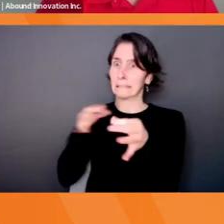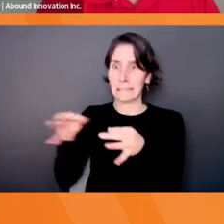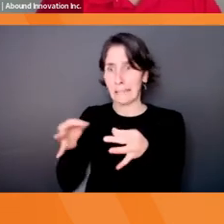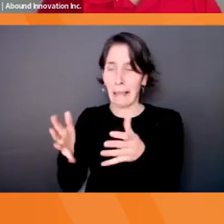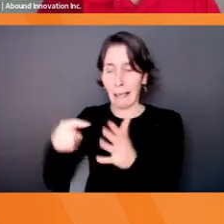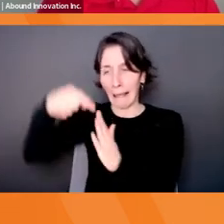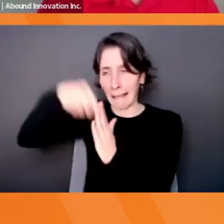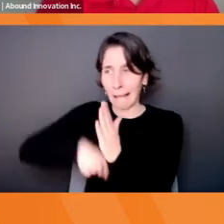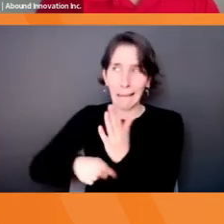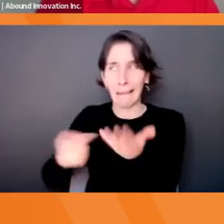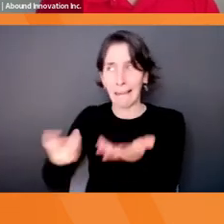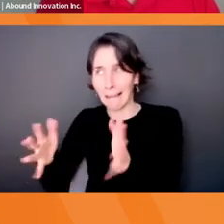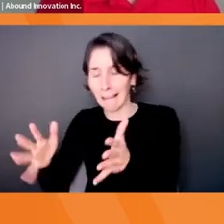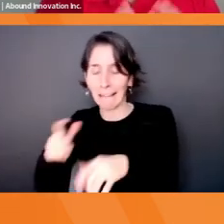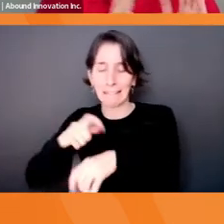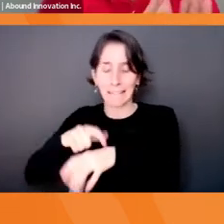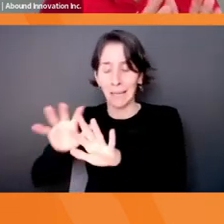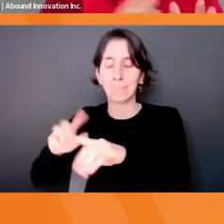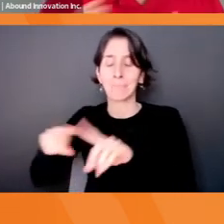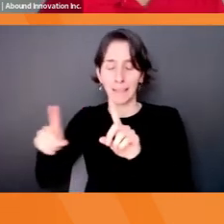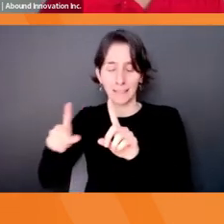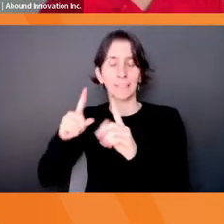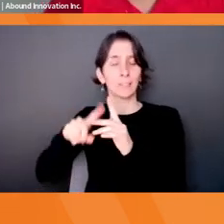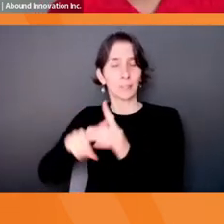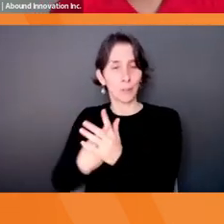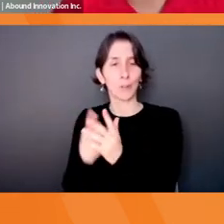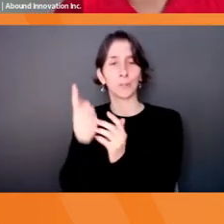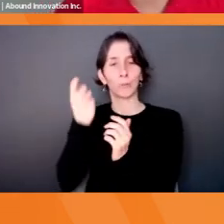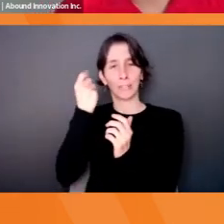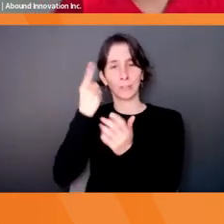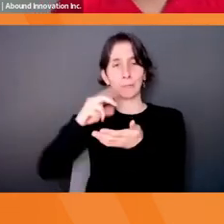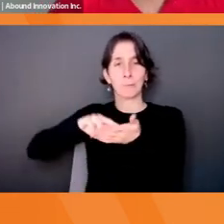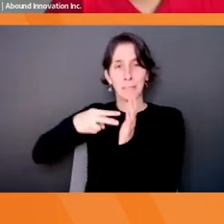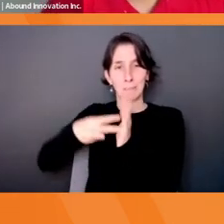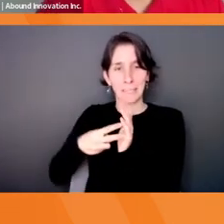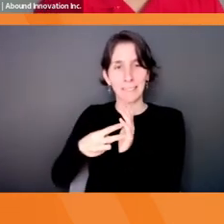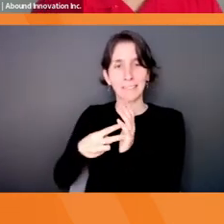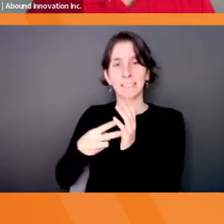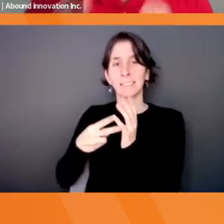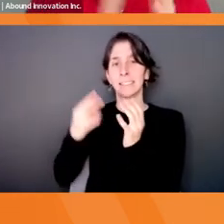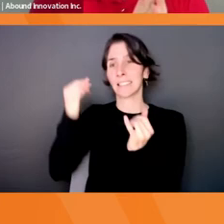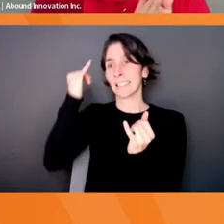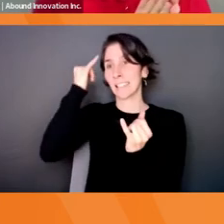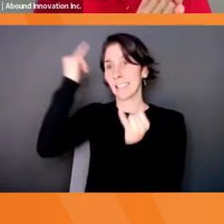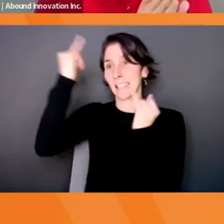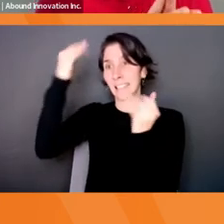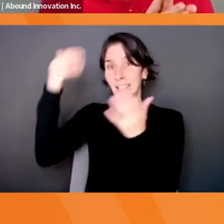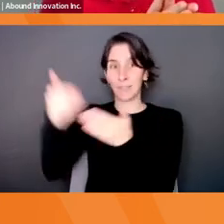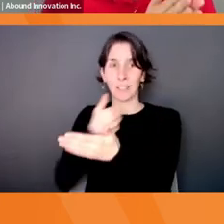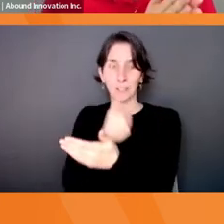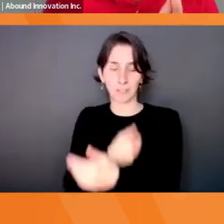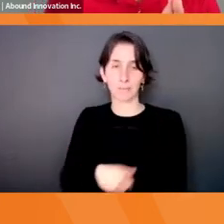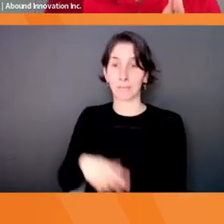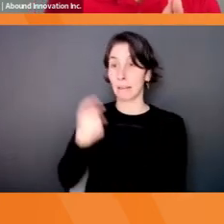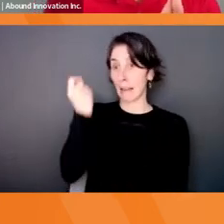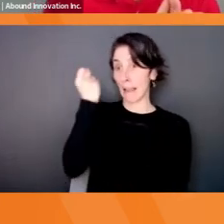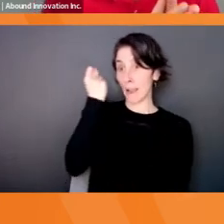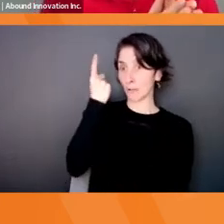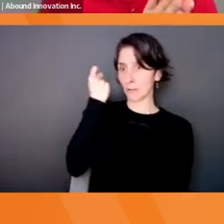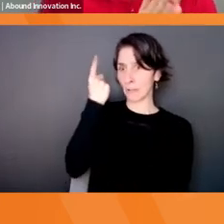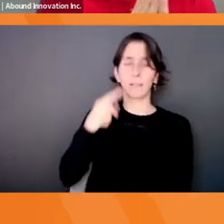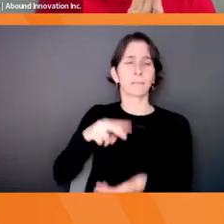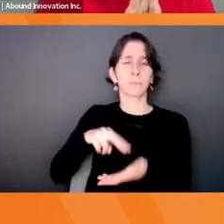today to go through all things. But we're going to start with understand. So what is understand all about? It's understanding the problem to solve.